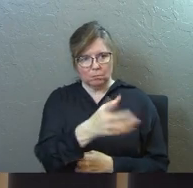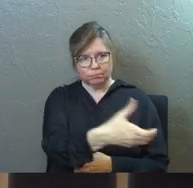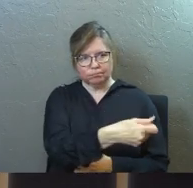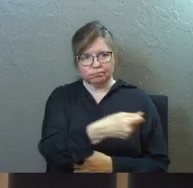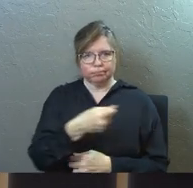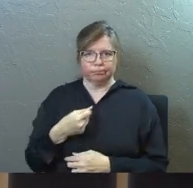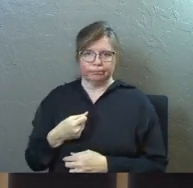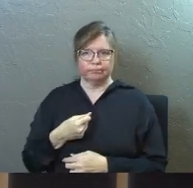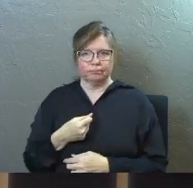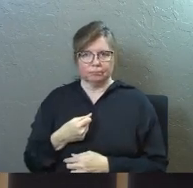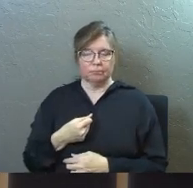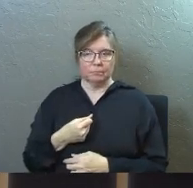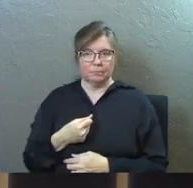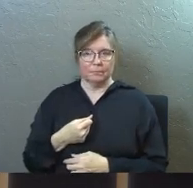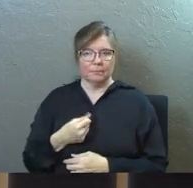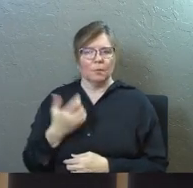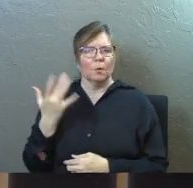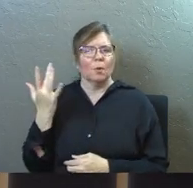why?